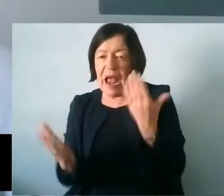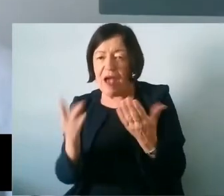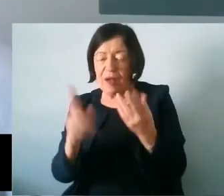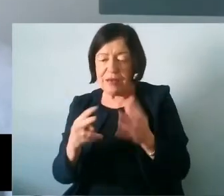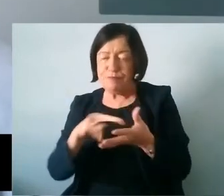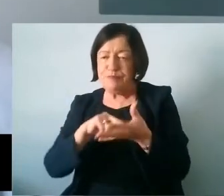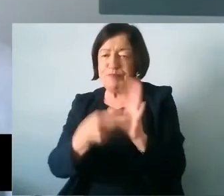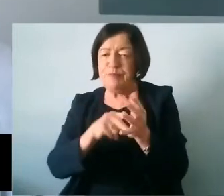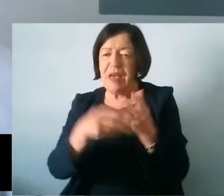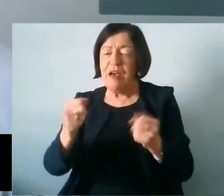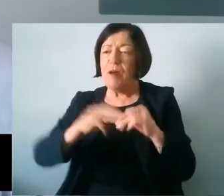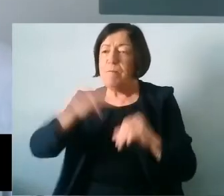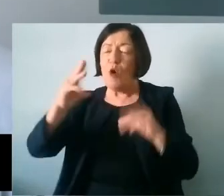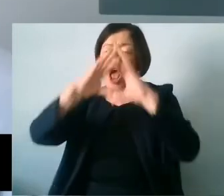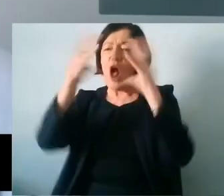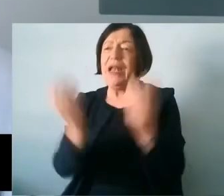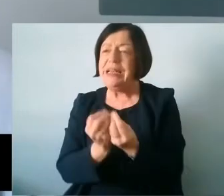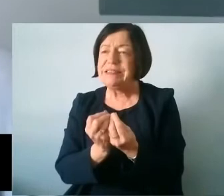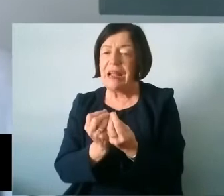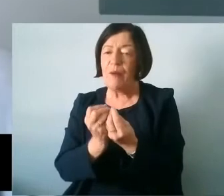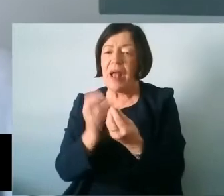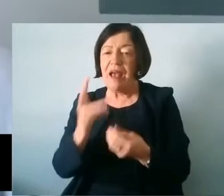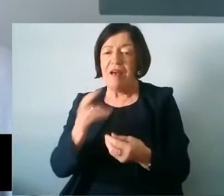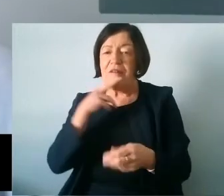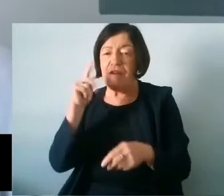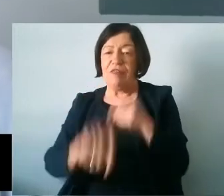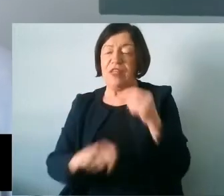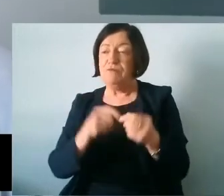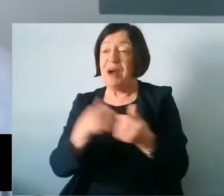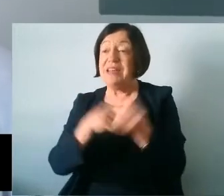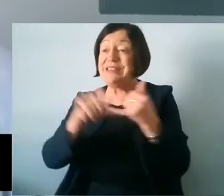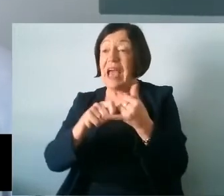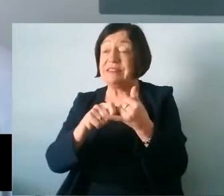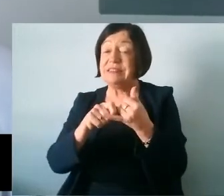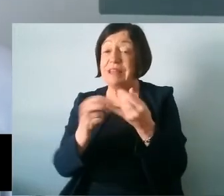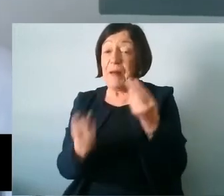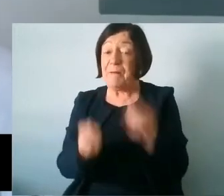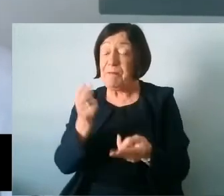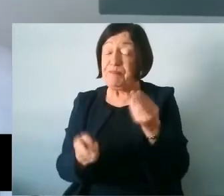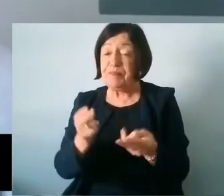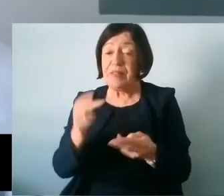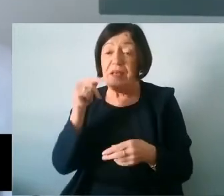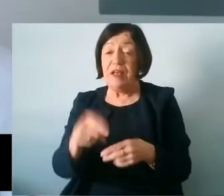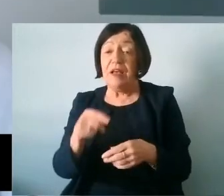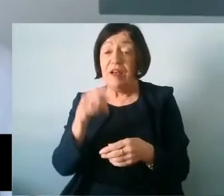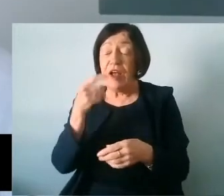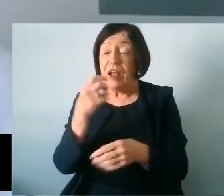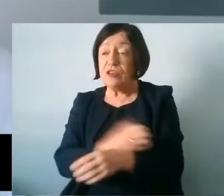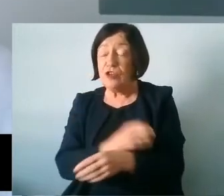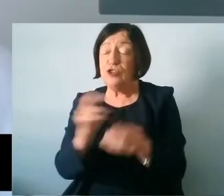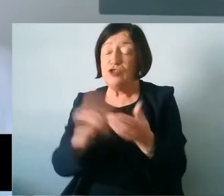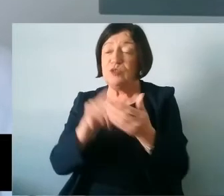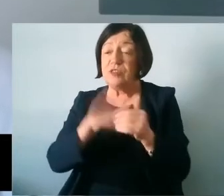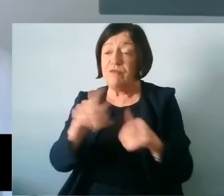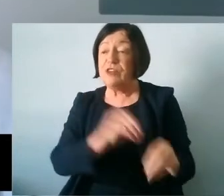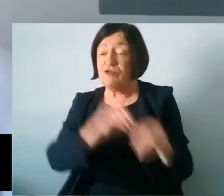and have a more holistic approach rather than simply test scores. A factor in Northern Ireland is the continued use of the transfer test at